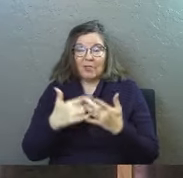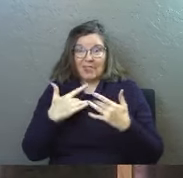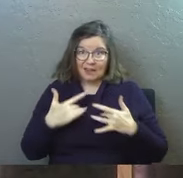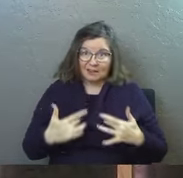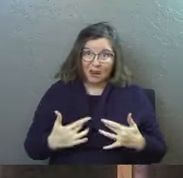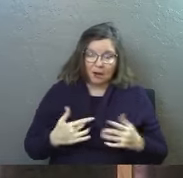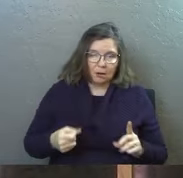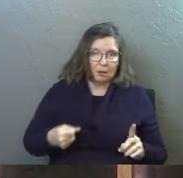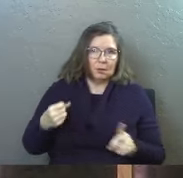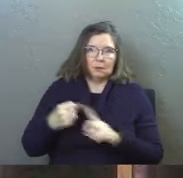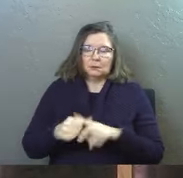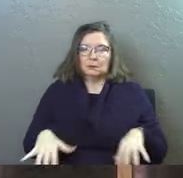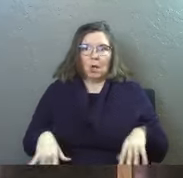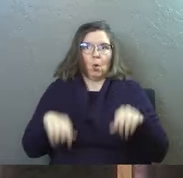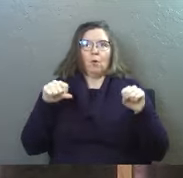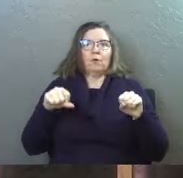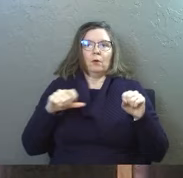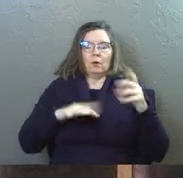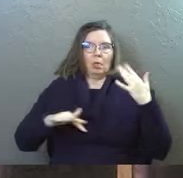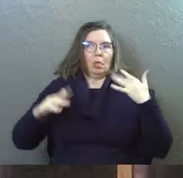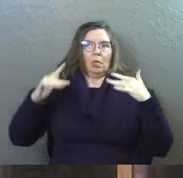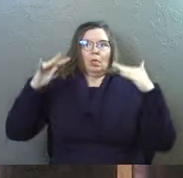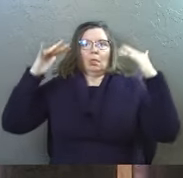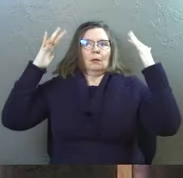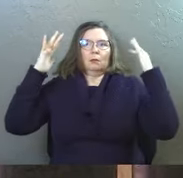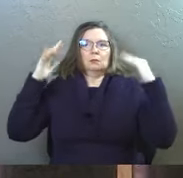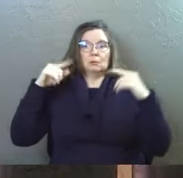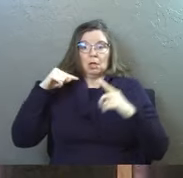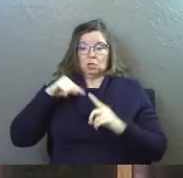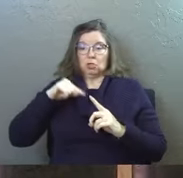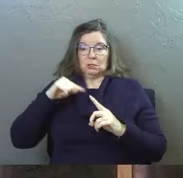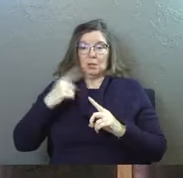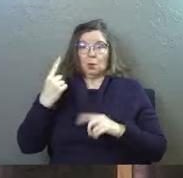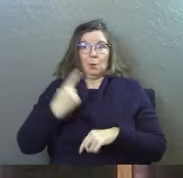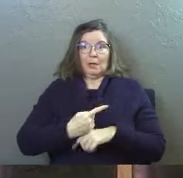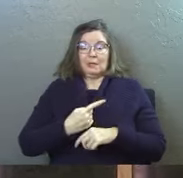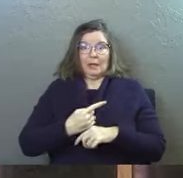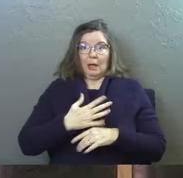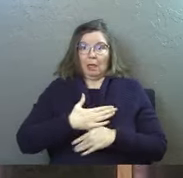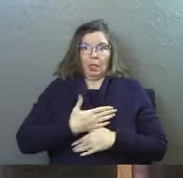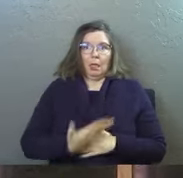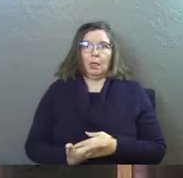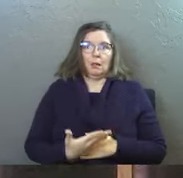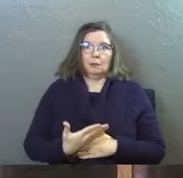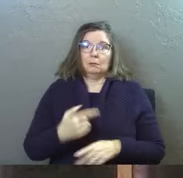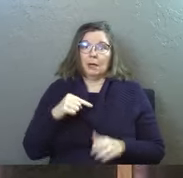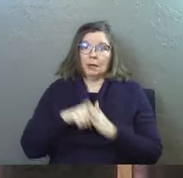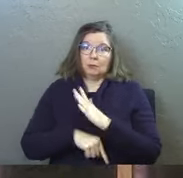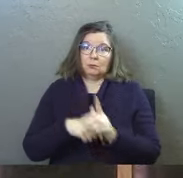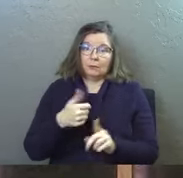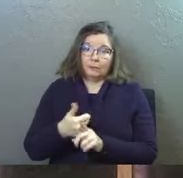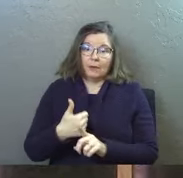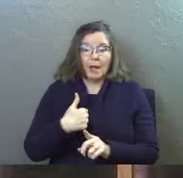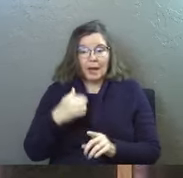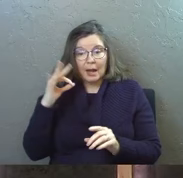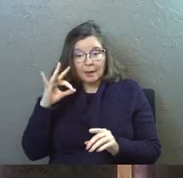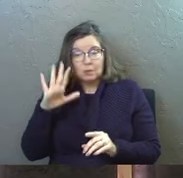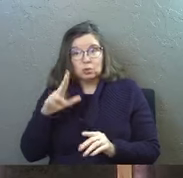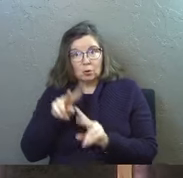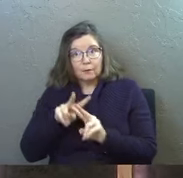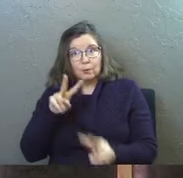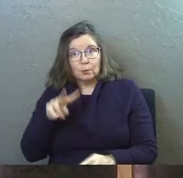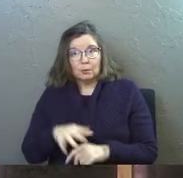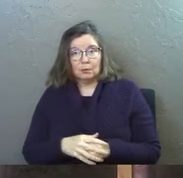while that darkness would just take over. And she one day gave in to that. And I preached her